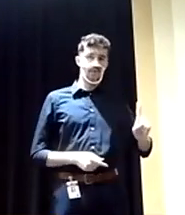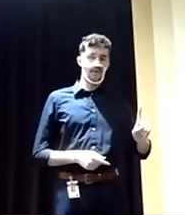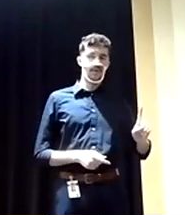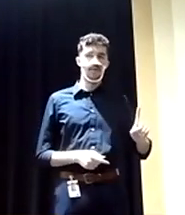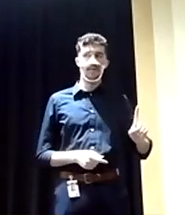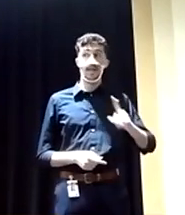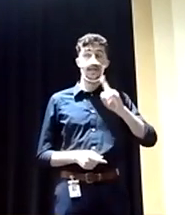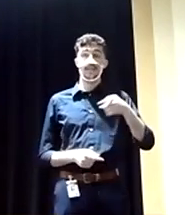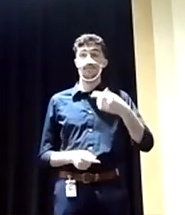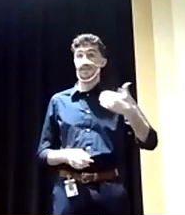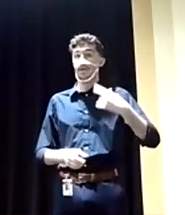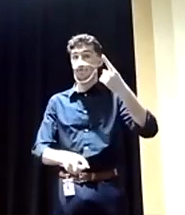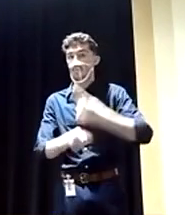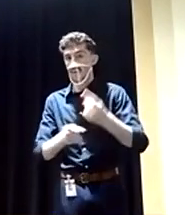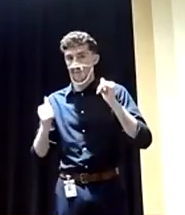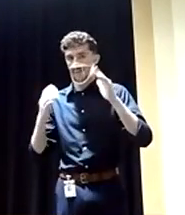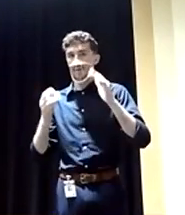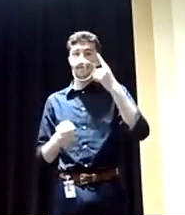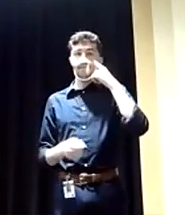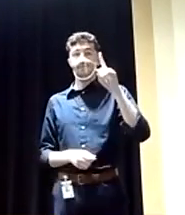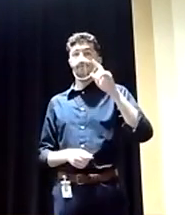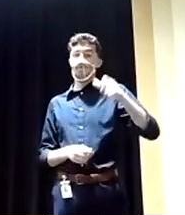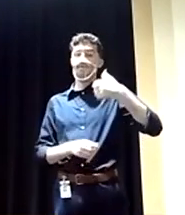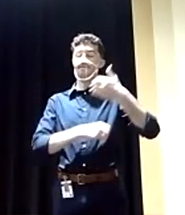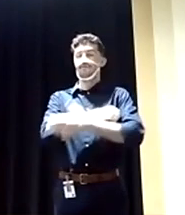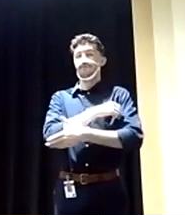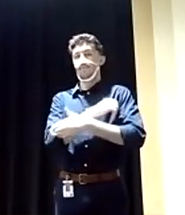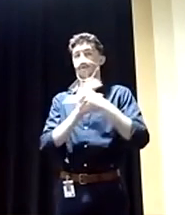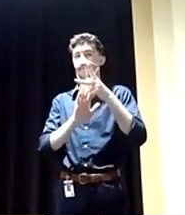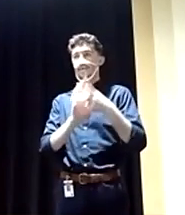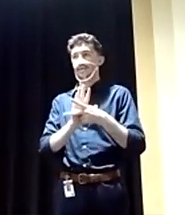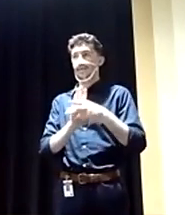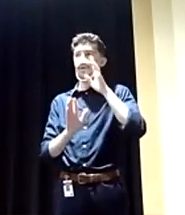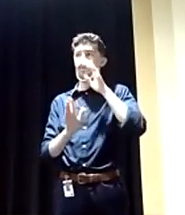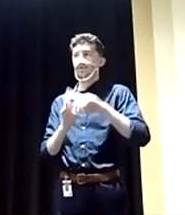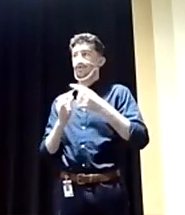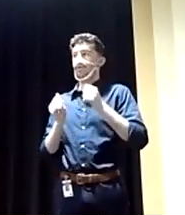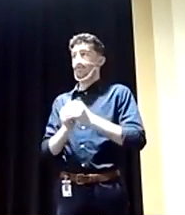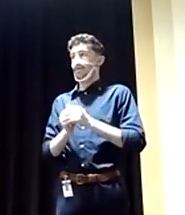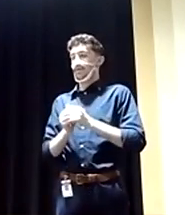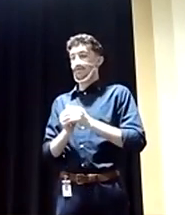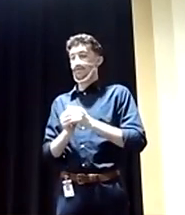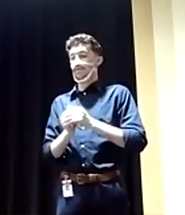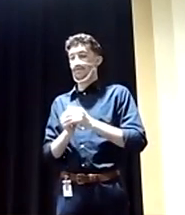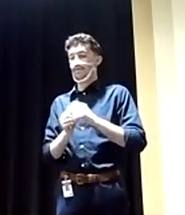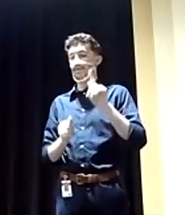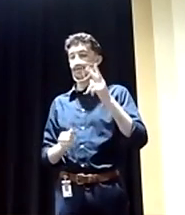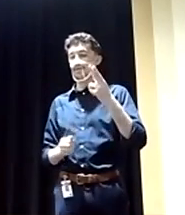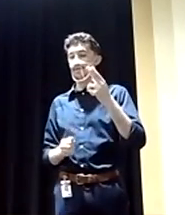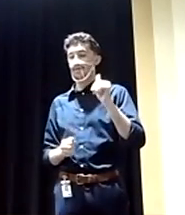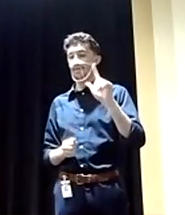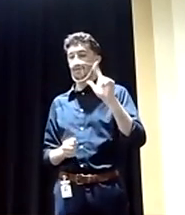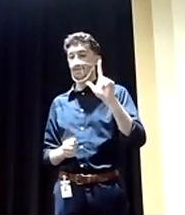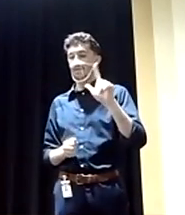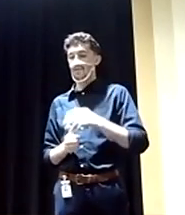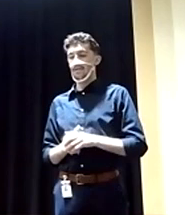gotten right with the respect to foreign policy? And we're starting with Councillor Cliff. I think, uh, that,